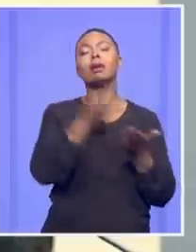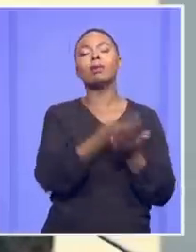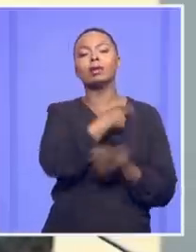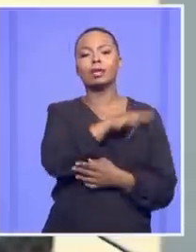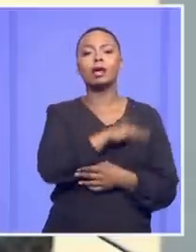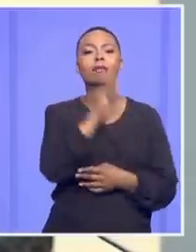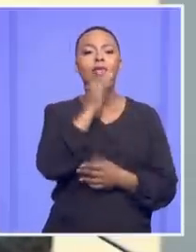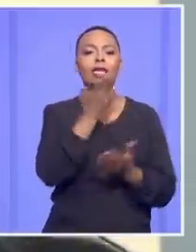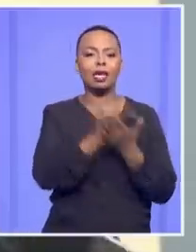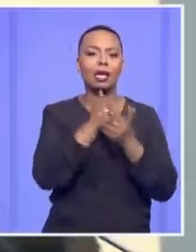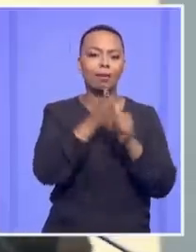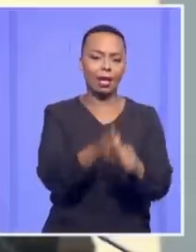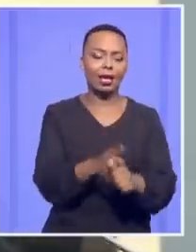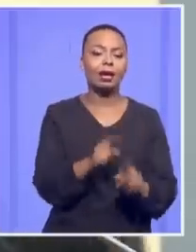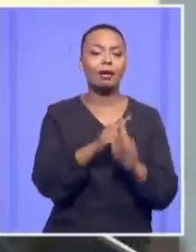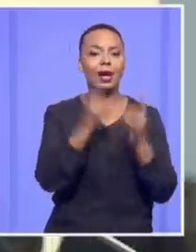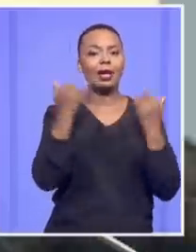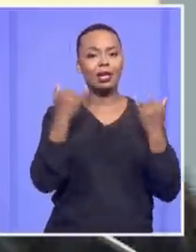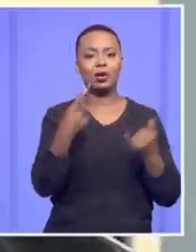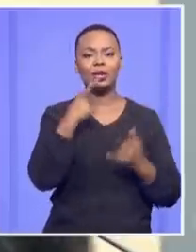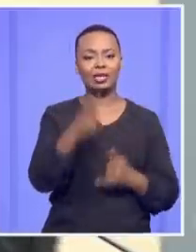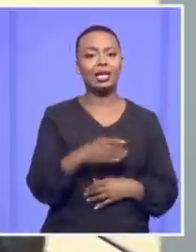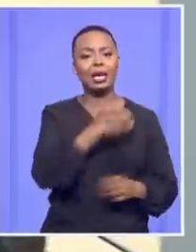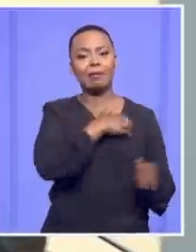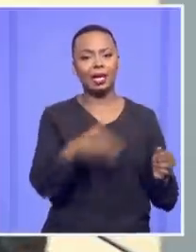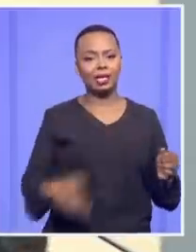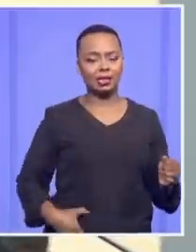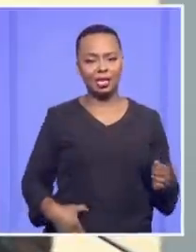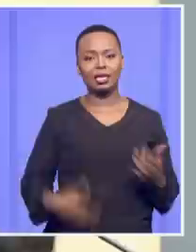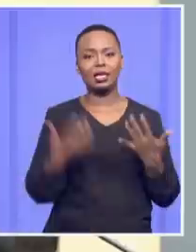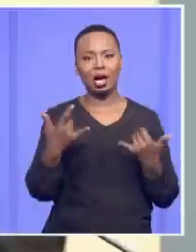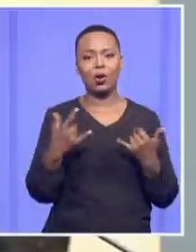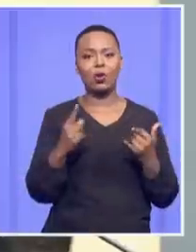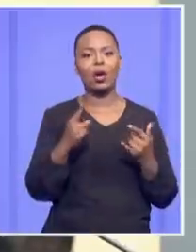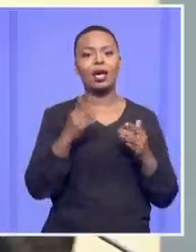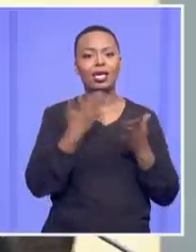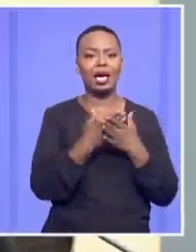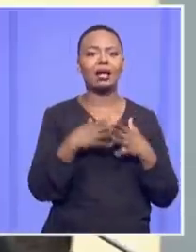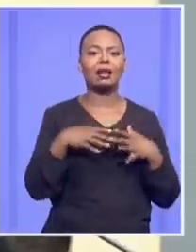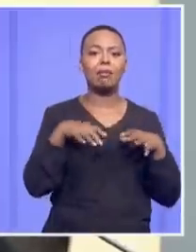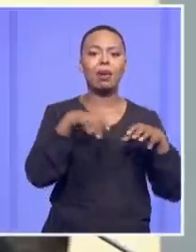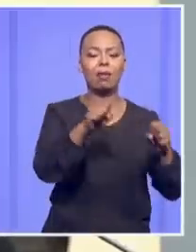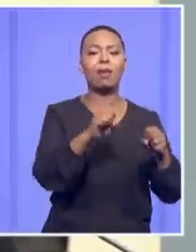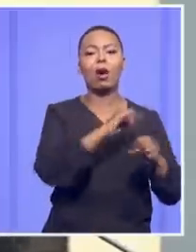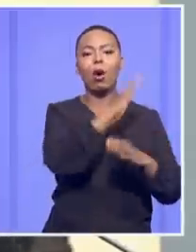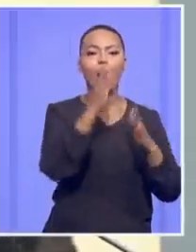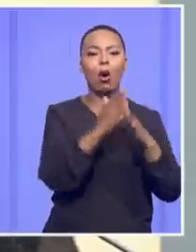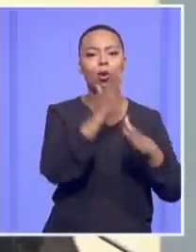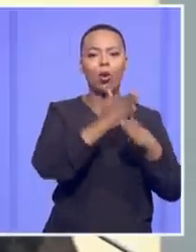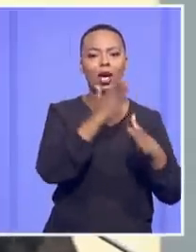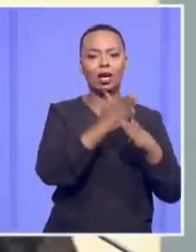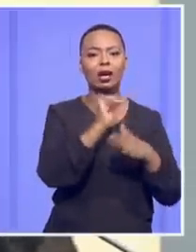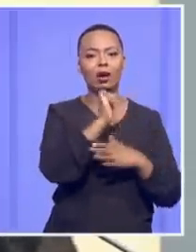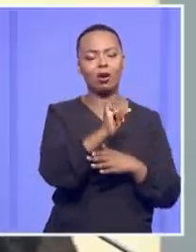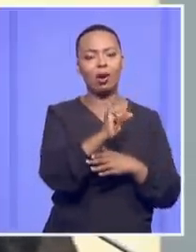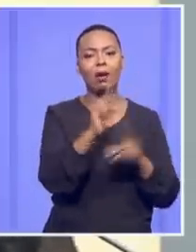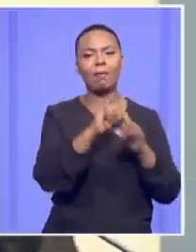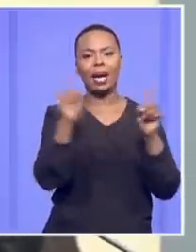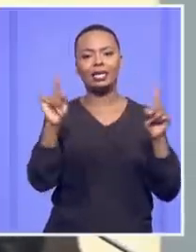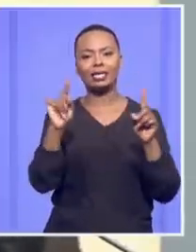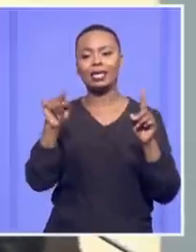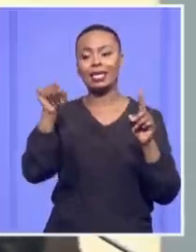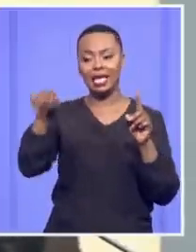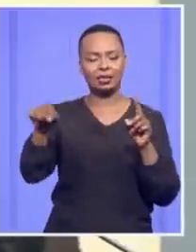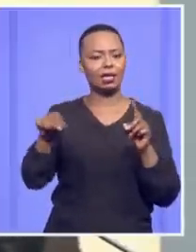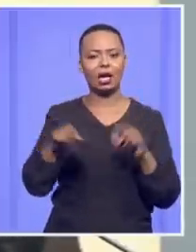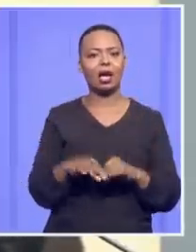You would be saying that the President is able to fulfill all of the duties of the office except this one. It doesn't fit comfortably with section 90, but that is how you